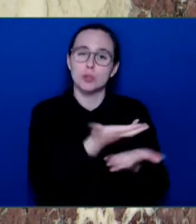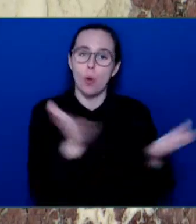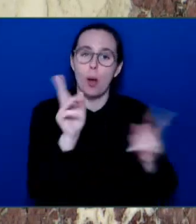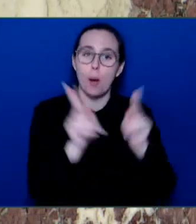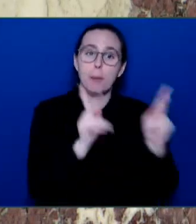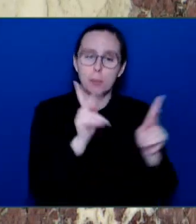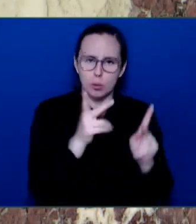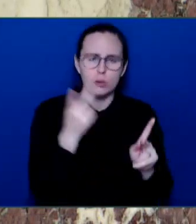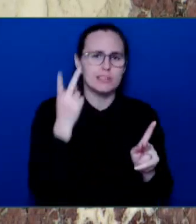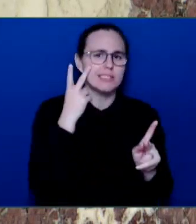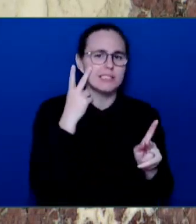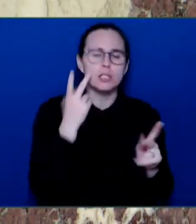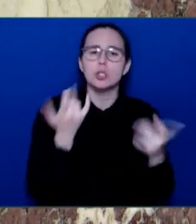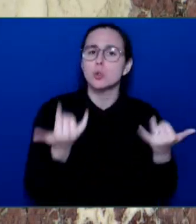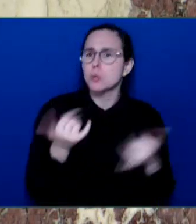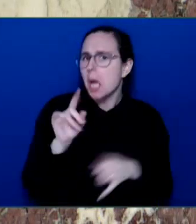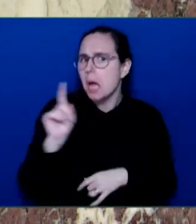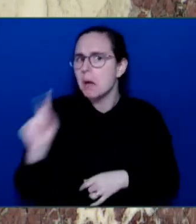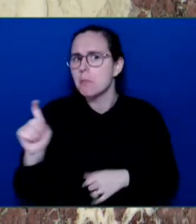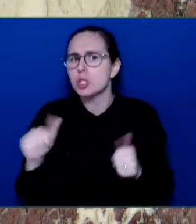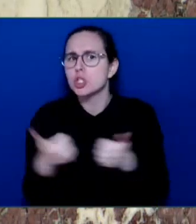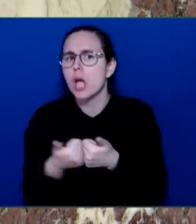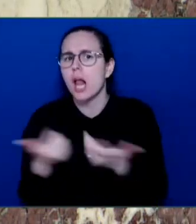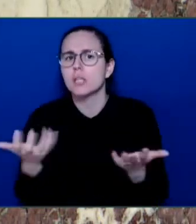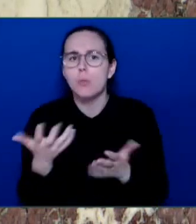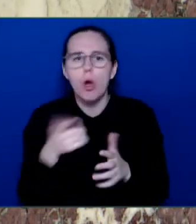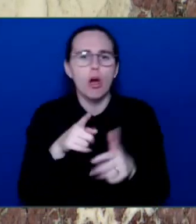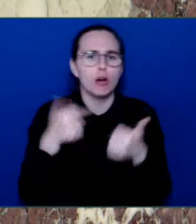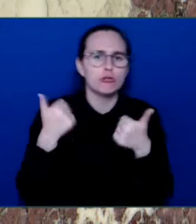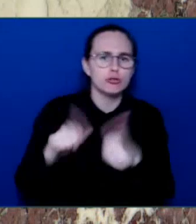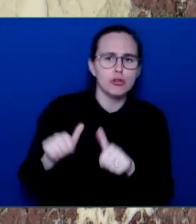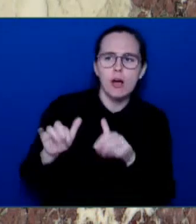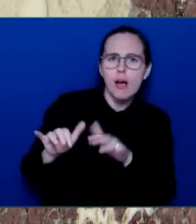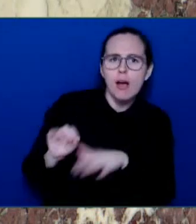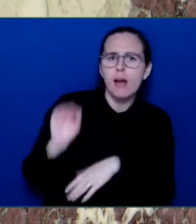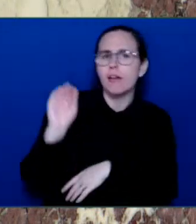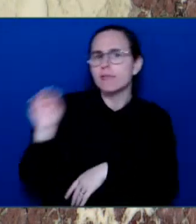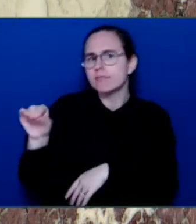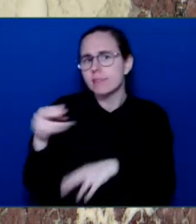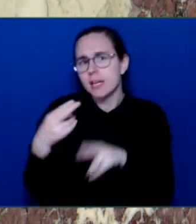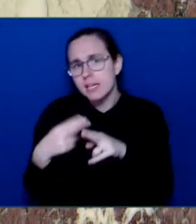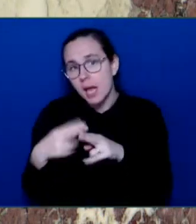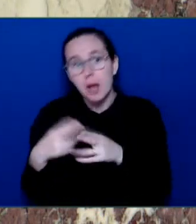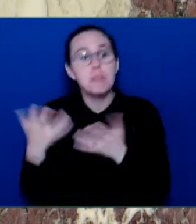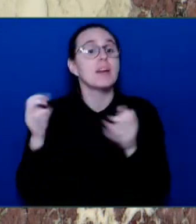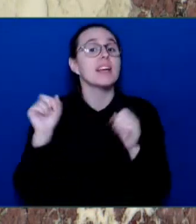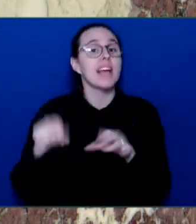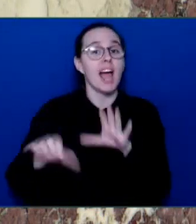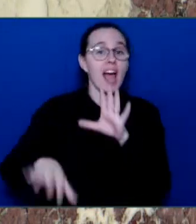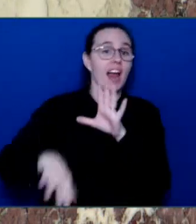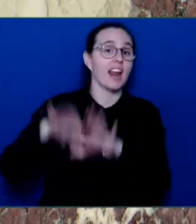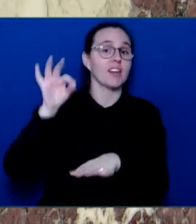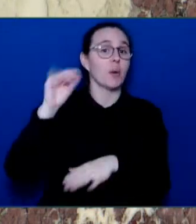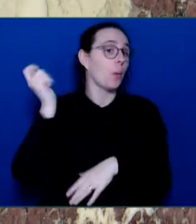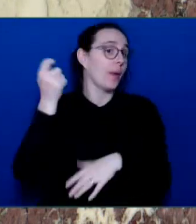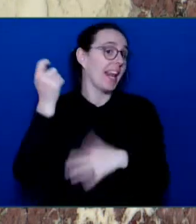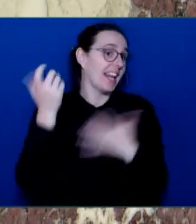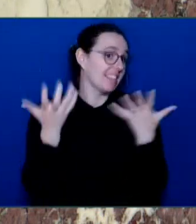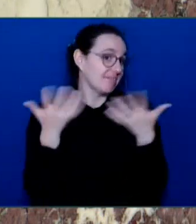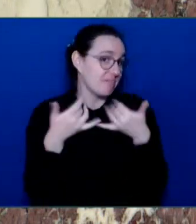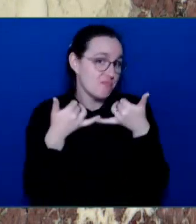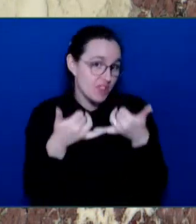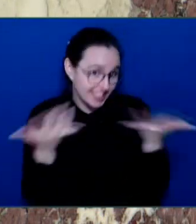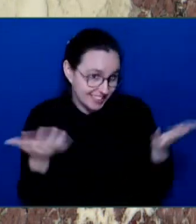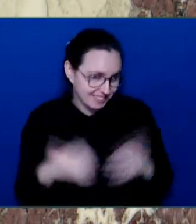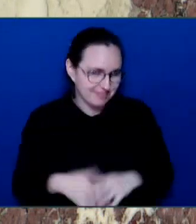Cybersecurity is everyone's responsibility, and sometimes the strongest ways to stay cybersecure are often the simplest.